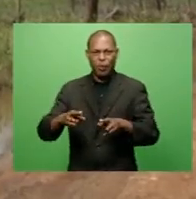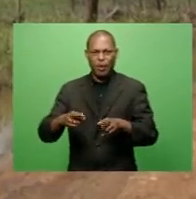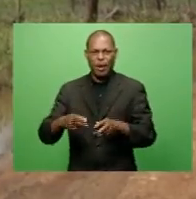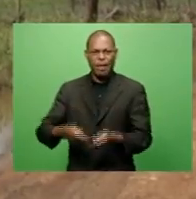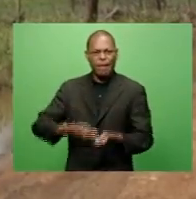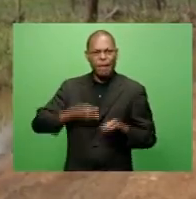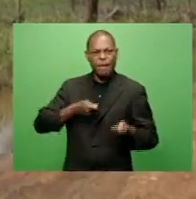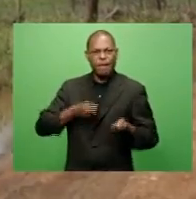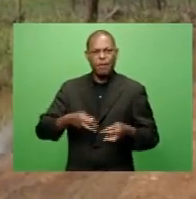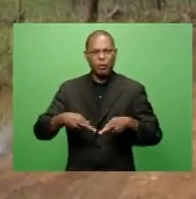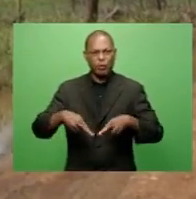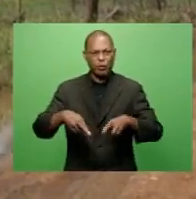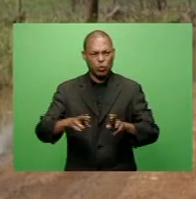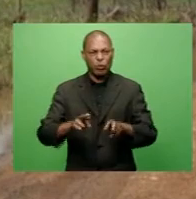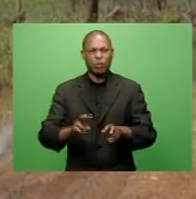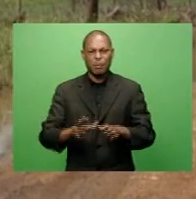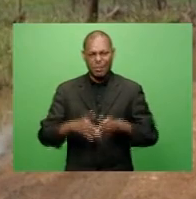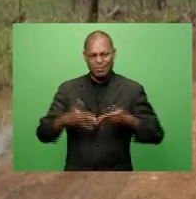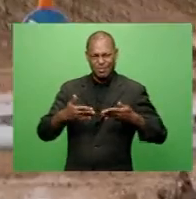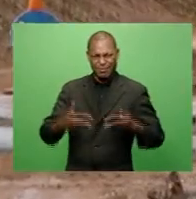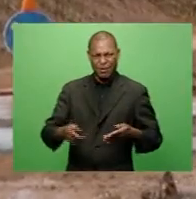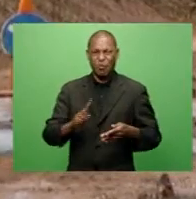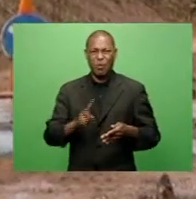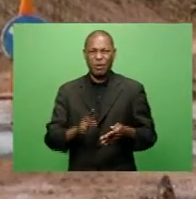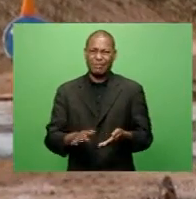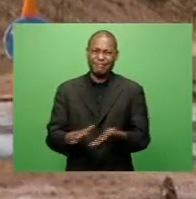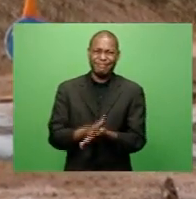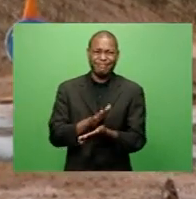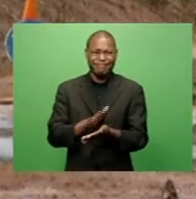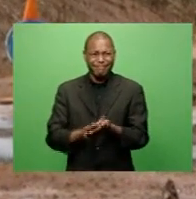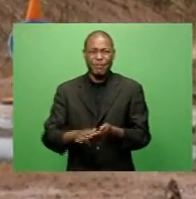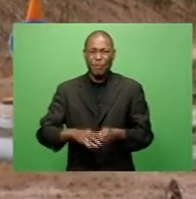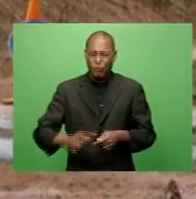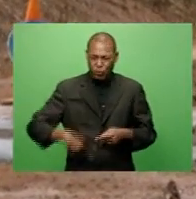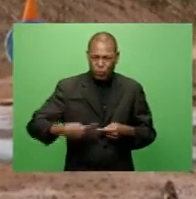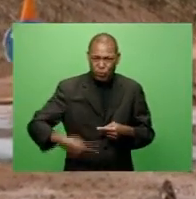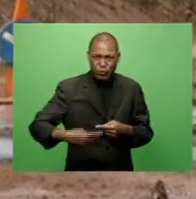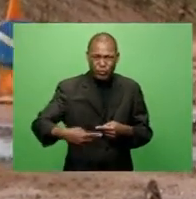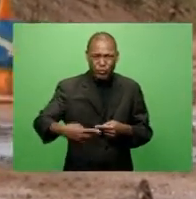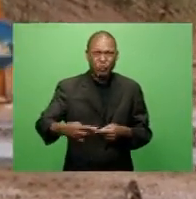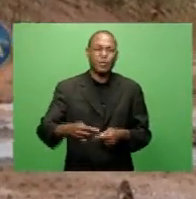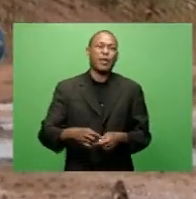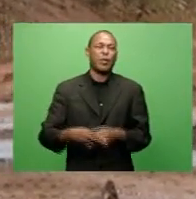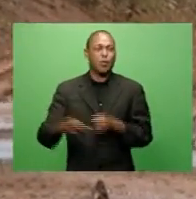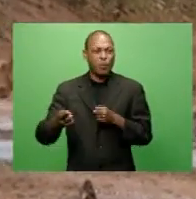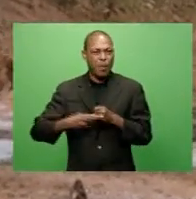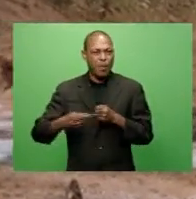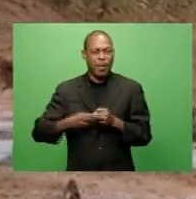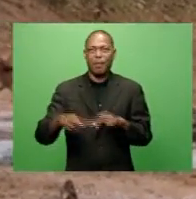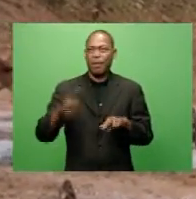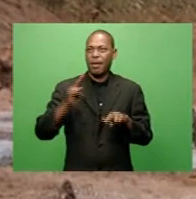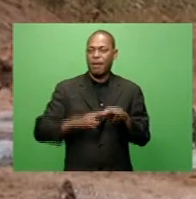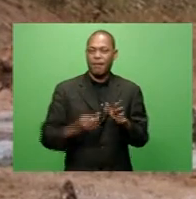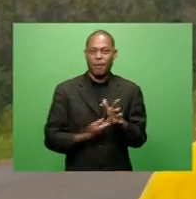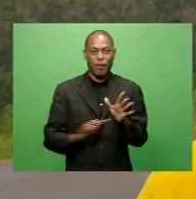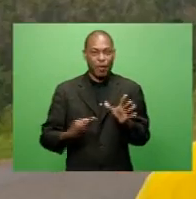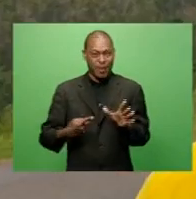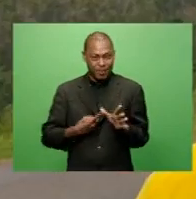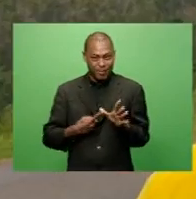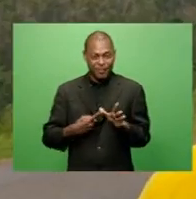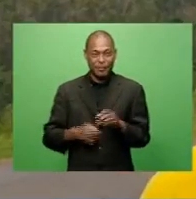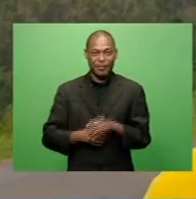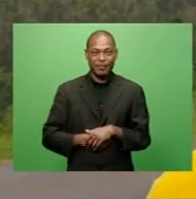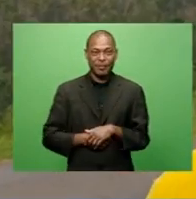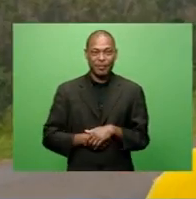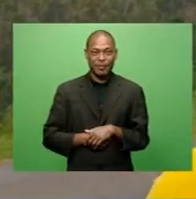now become boggy due to the current weather situation and constantly being reinstated by FRA contractors. At